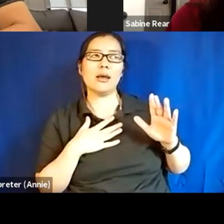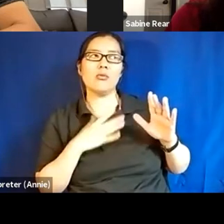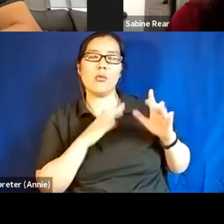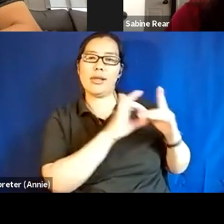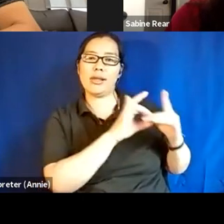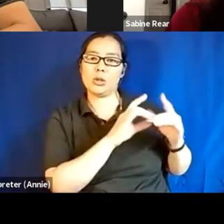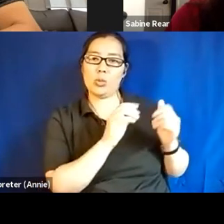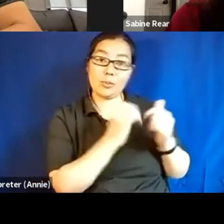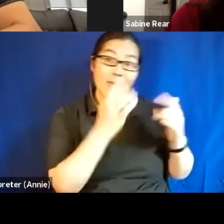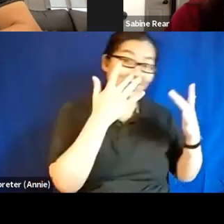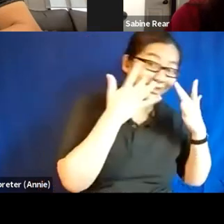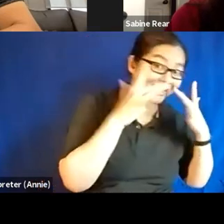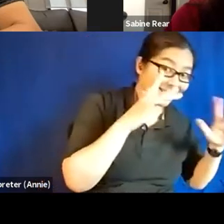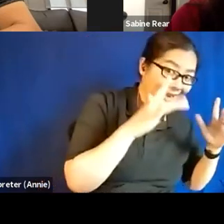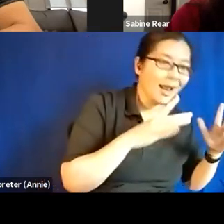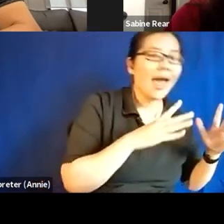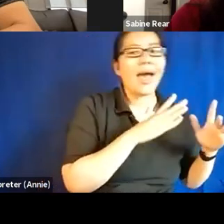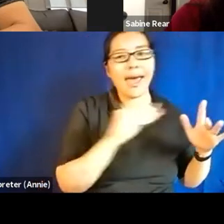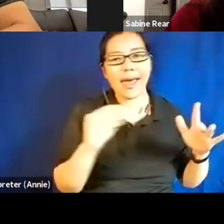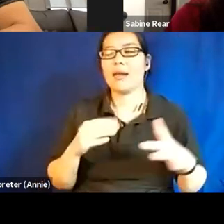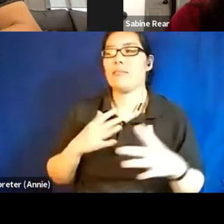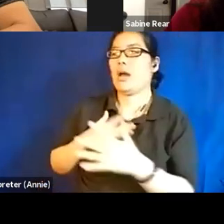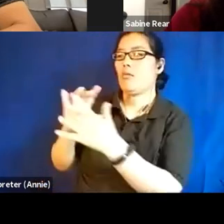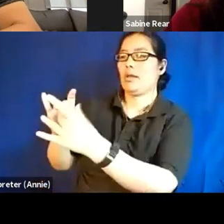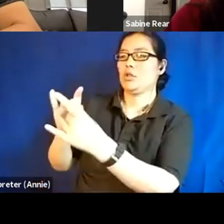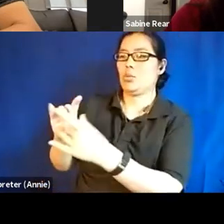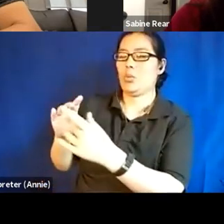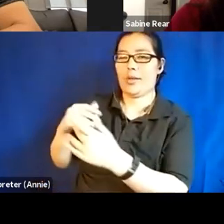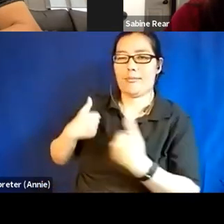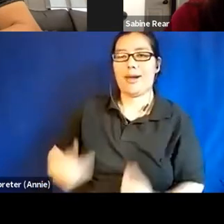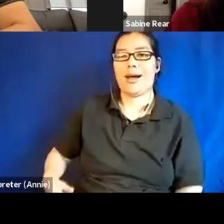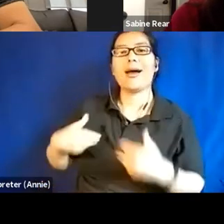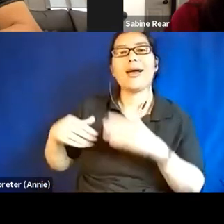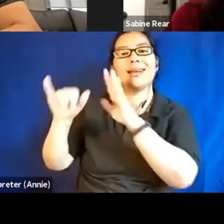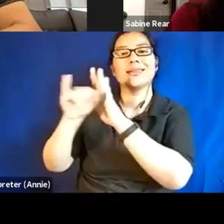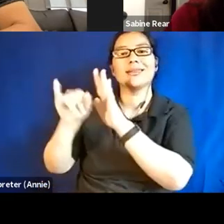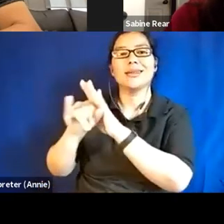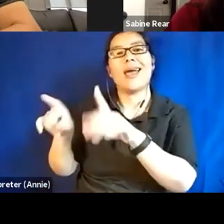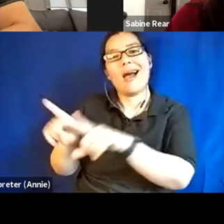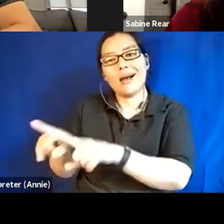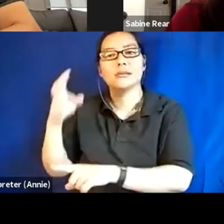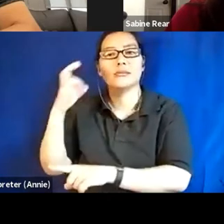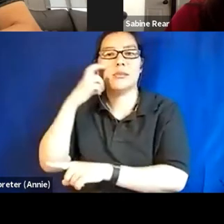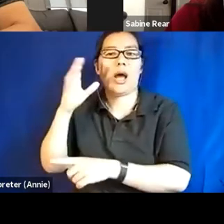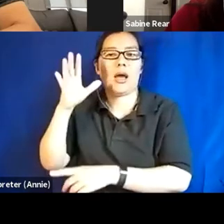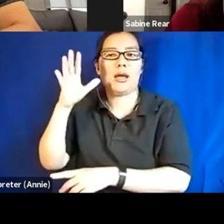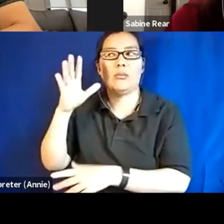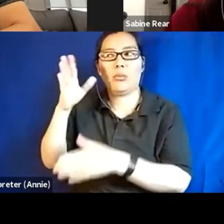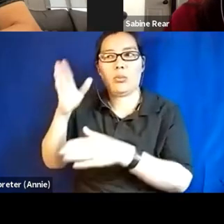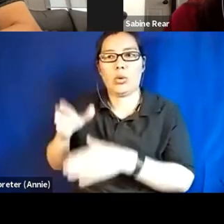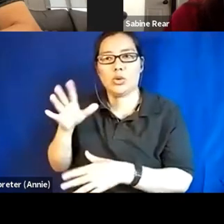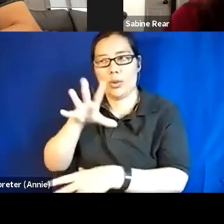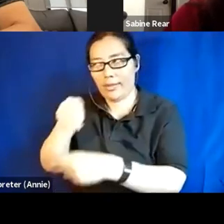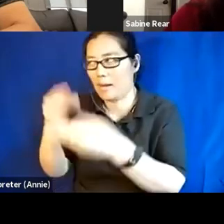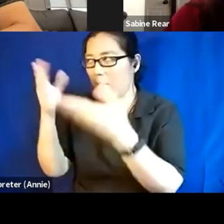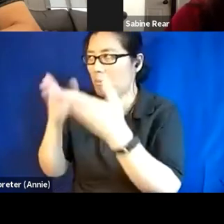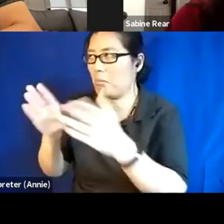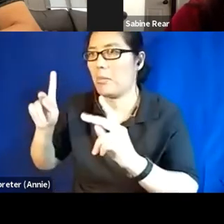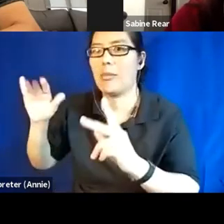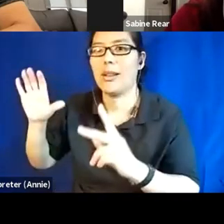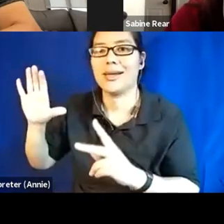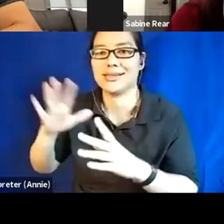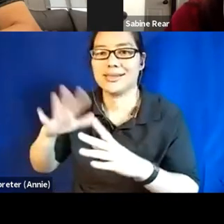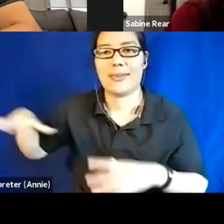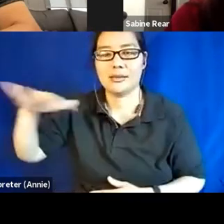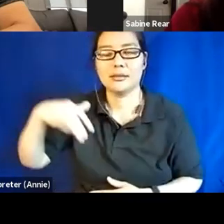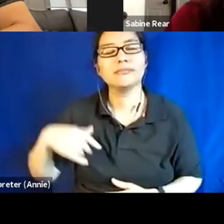and my relationship with myself as a blind person in public space. Um, I'm going to try really hard to keep my answers to comics because I